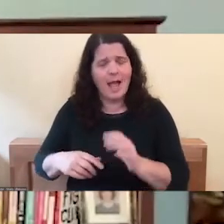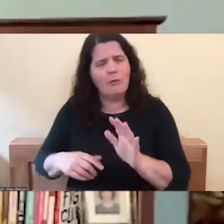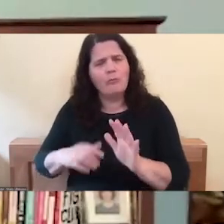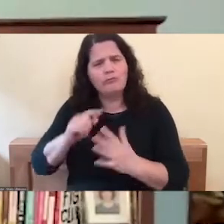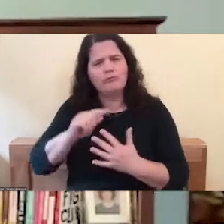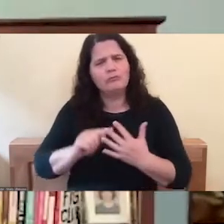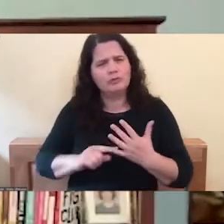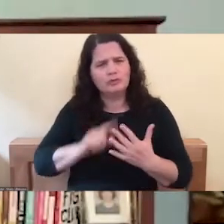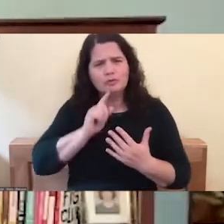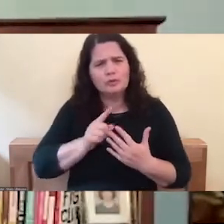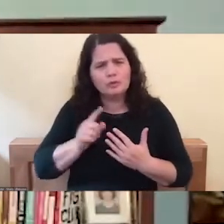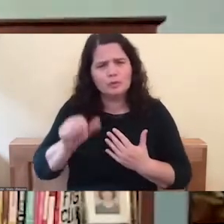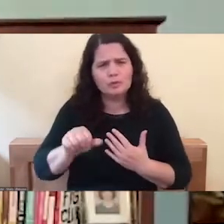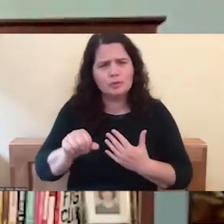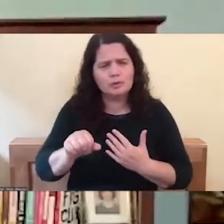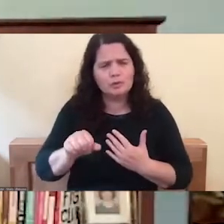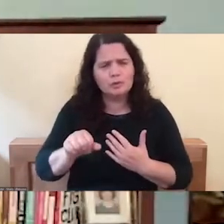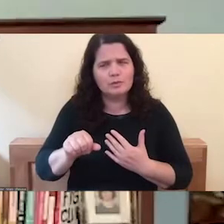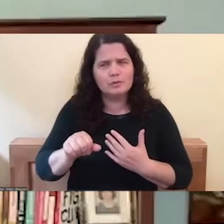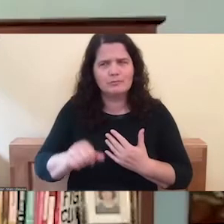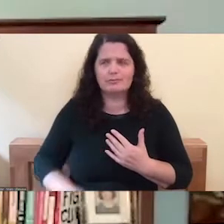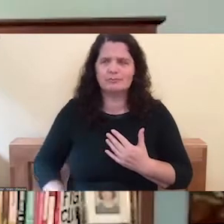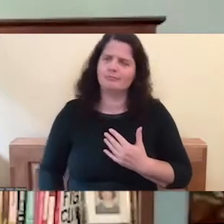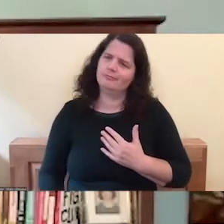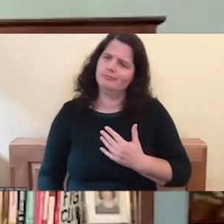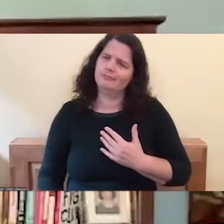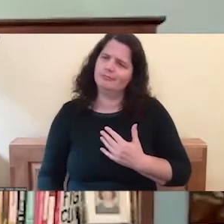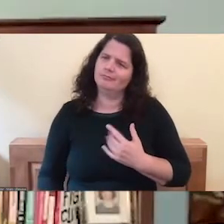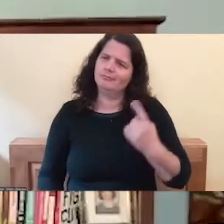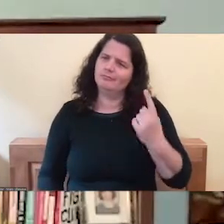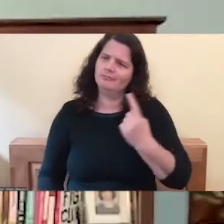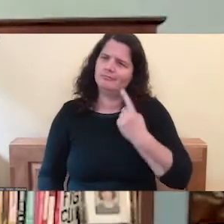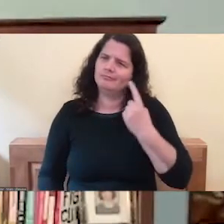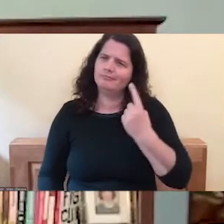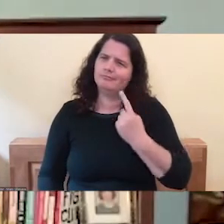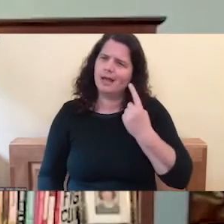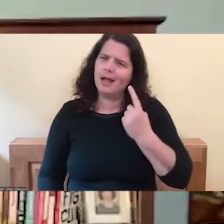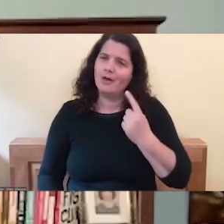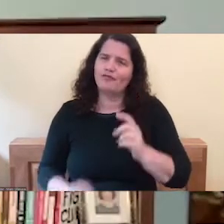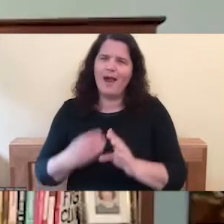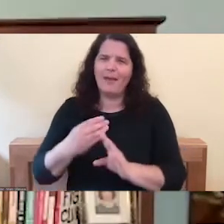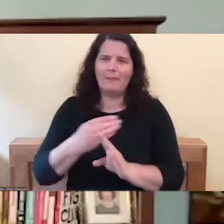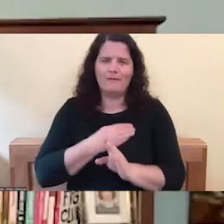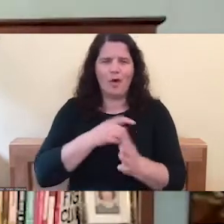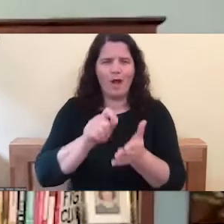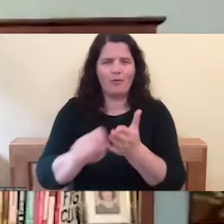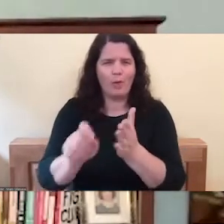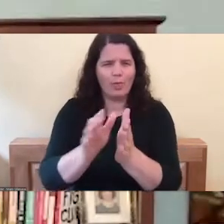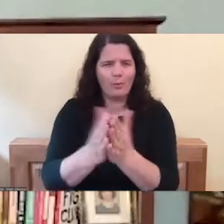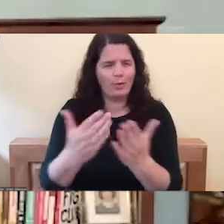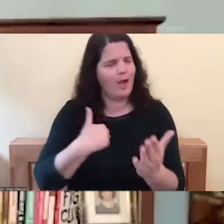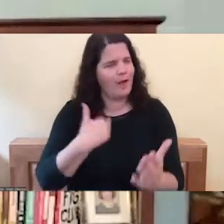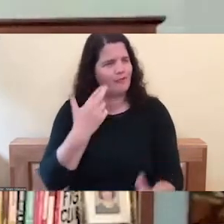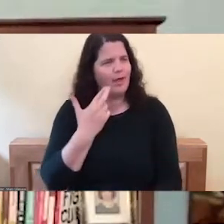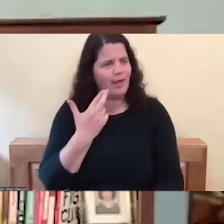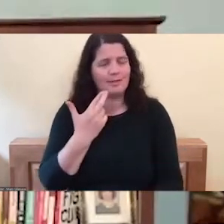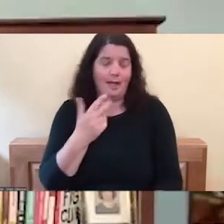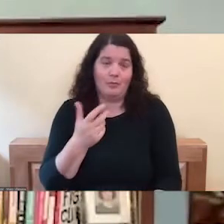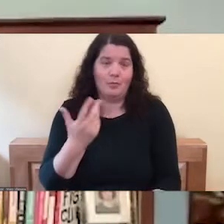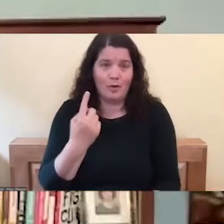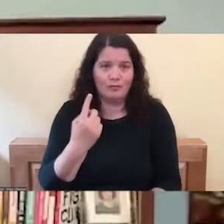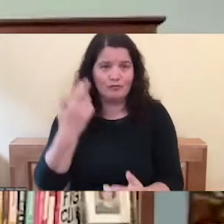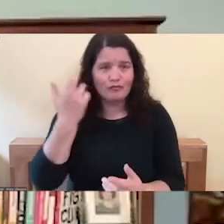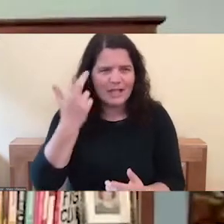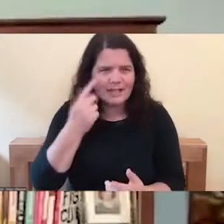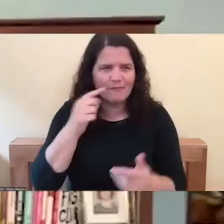what I realized when I was not, it was right before I wrote the book. One of the reasons I wrote it is that this